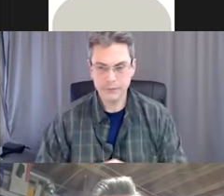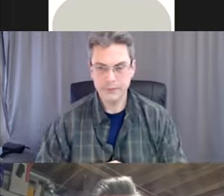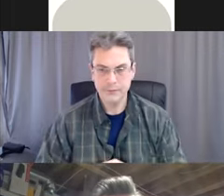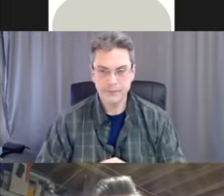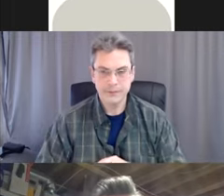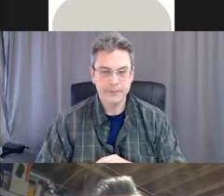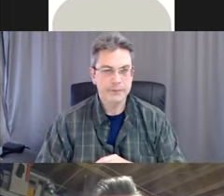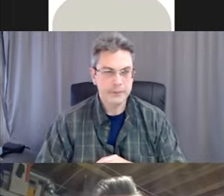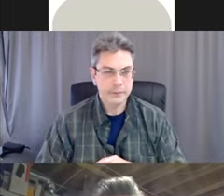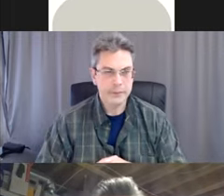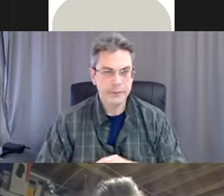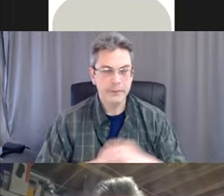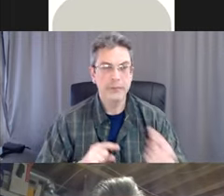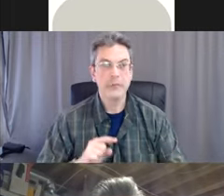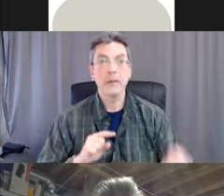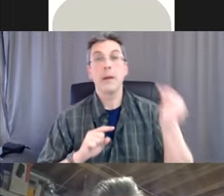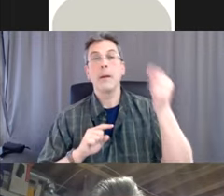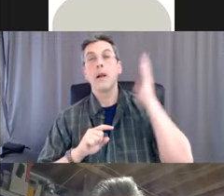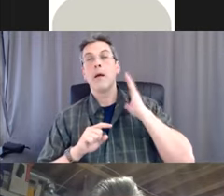So back in the day of SARS.